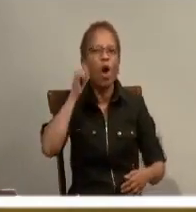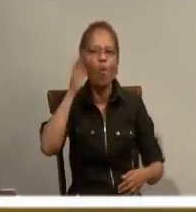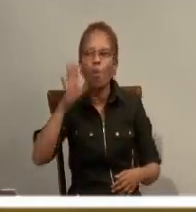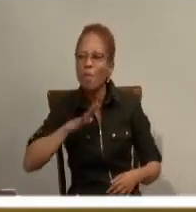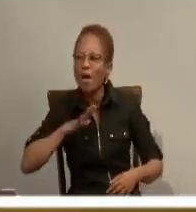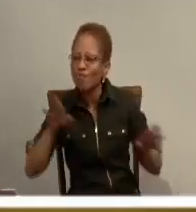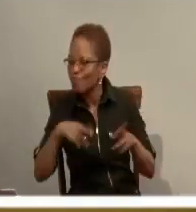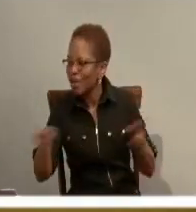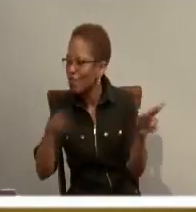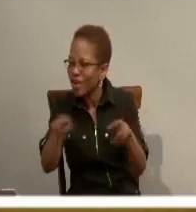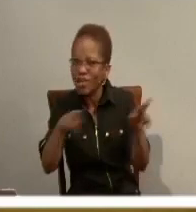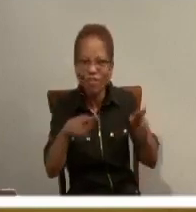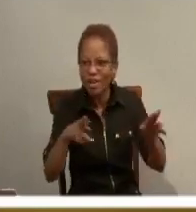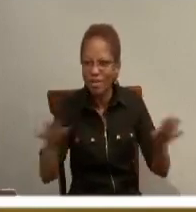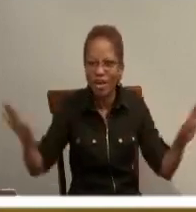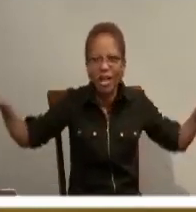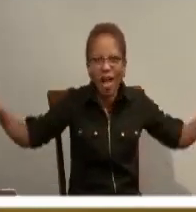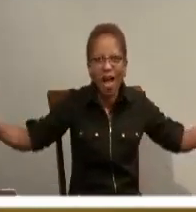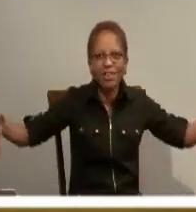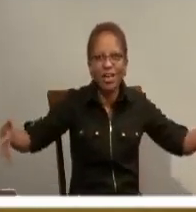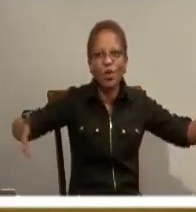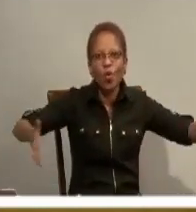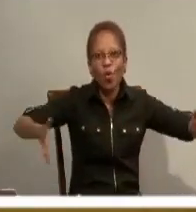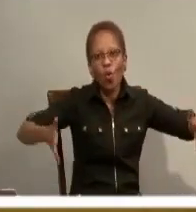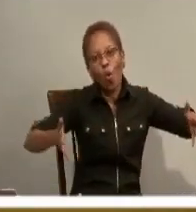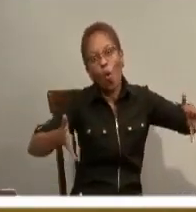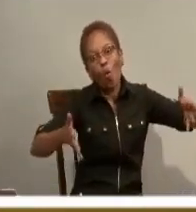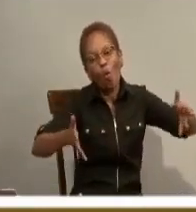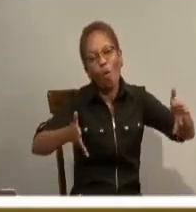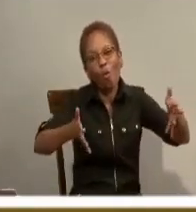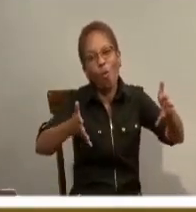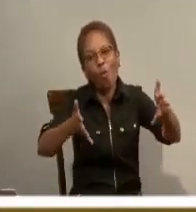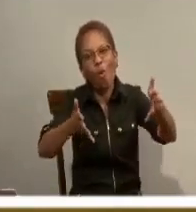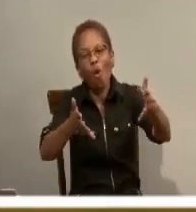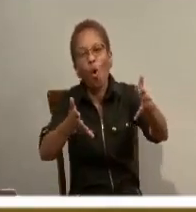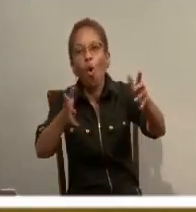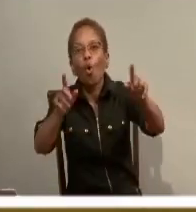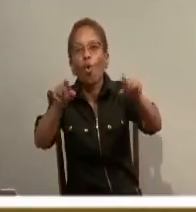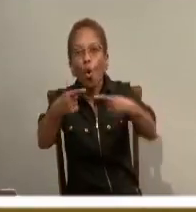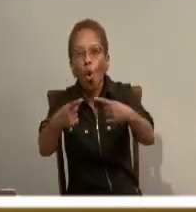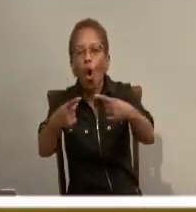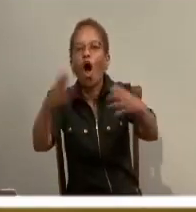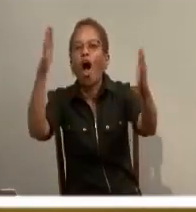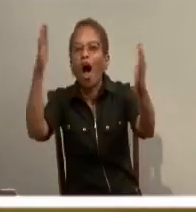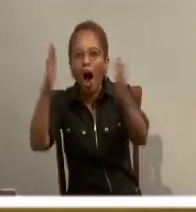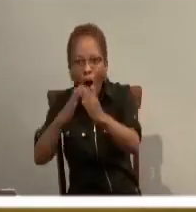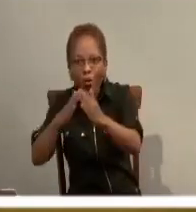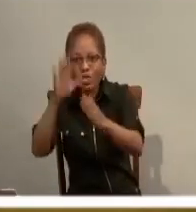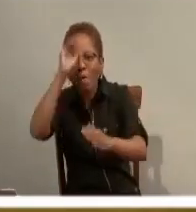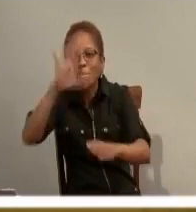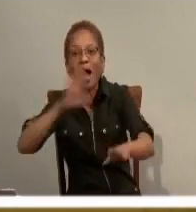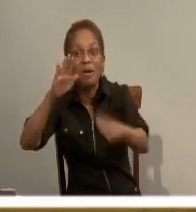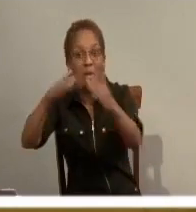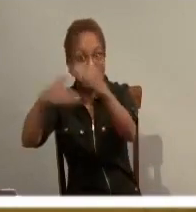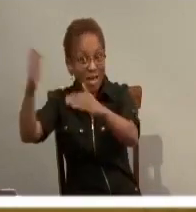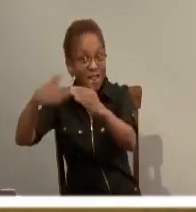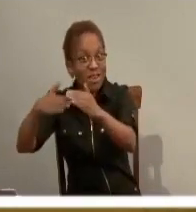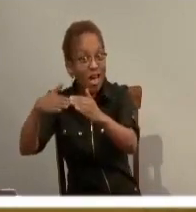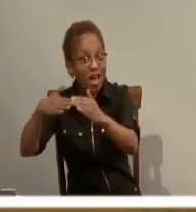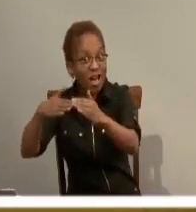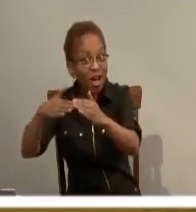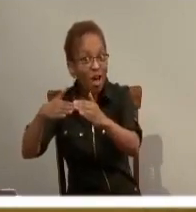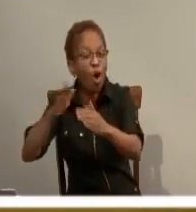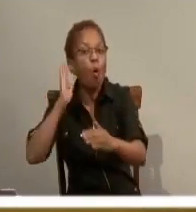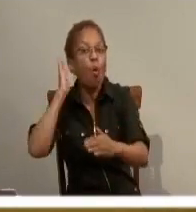house. And then they will make their way back to the groom's house where the marriage is consummated.